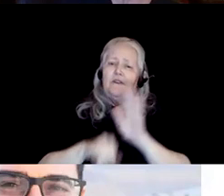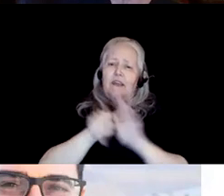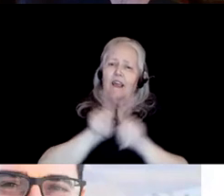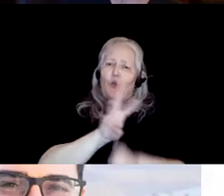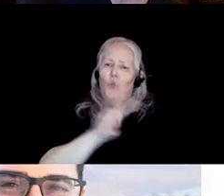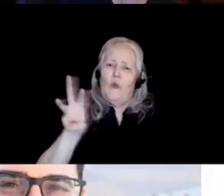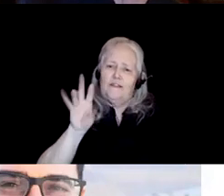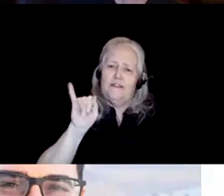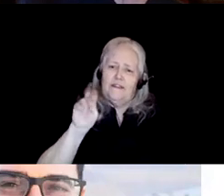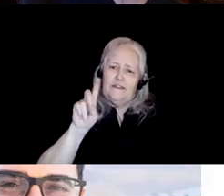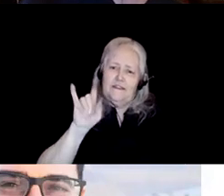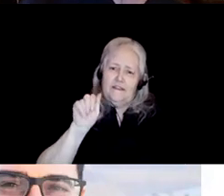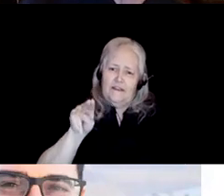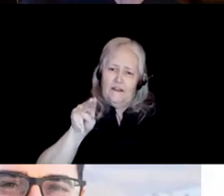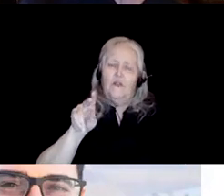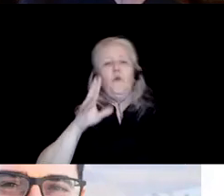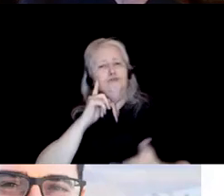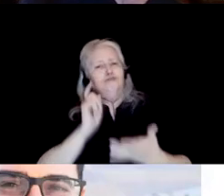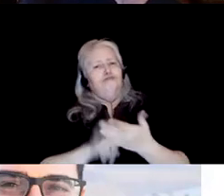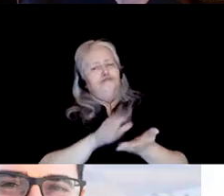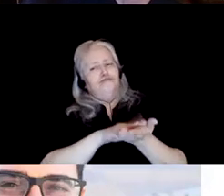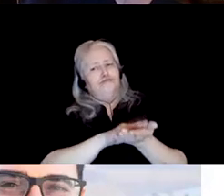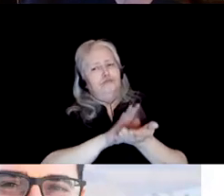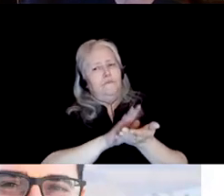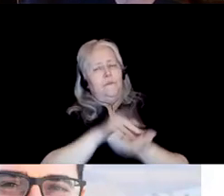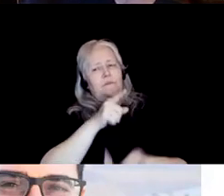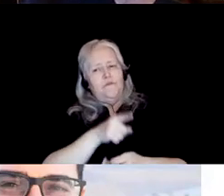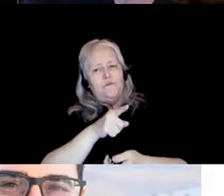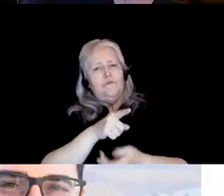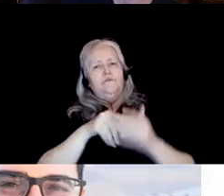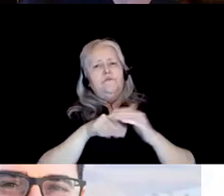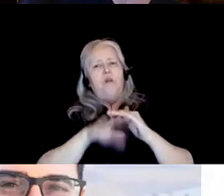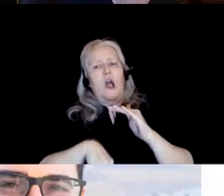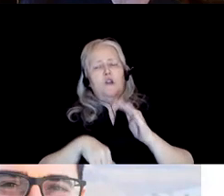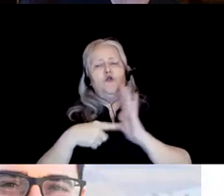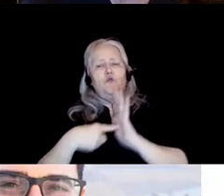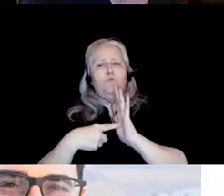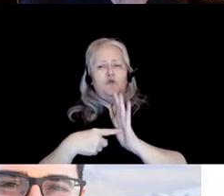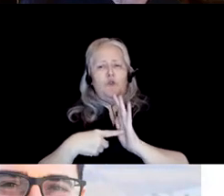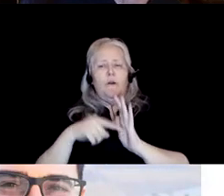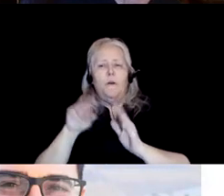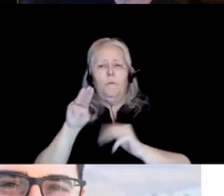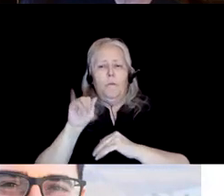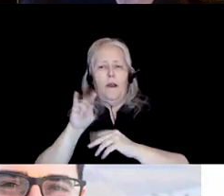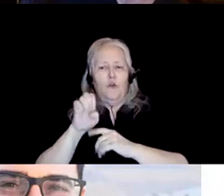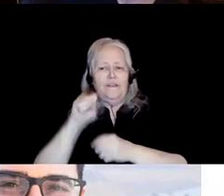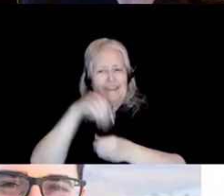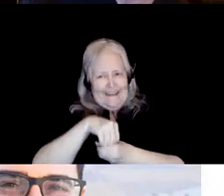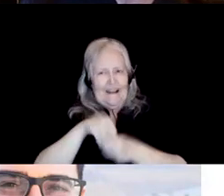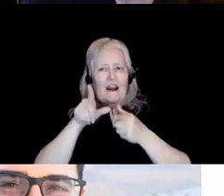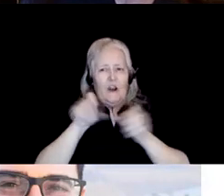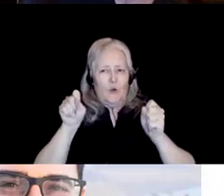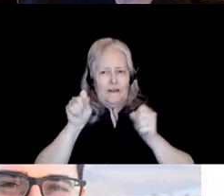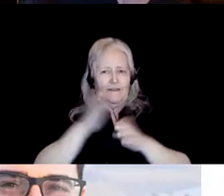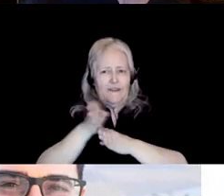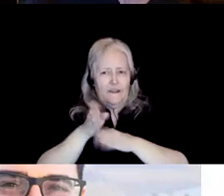recognizes the achievements of Dr. Henriksen and underrepresented minorities in linguistics. Dr. Henriksen is an